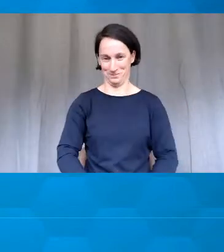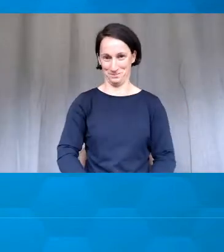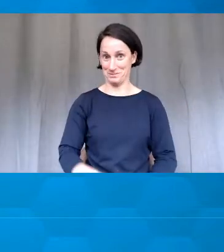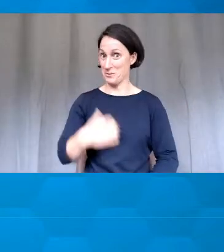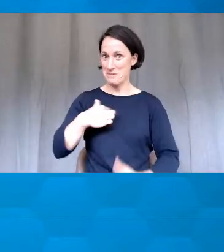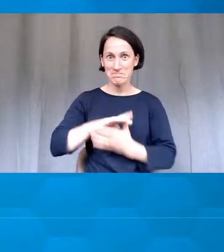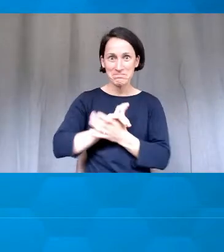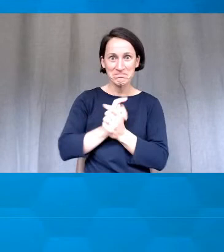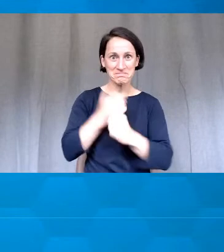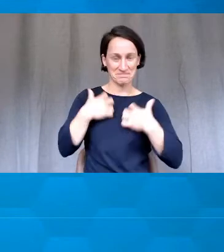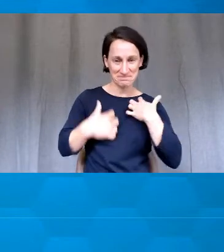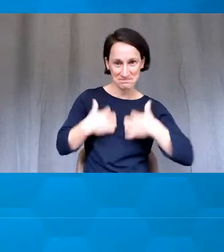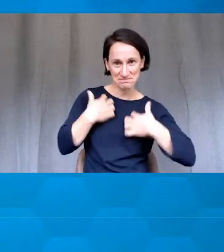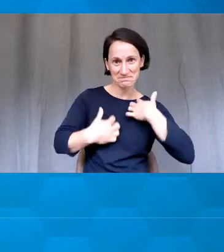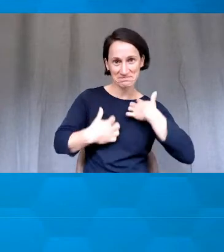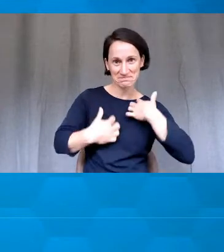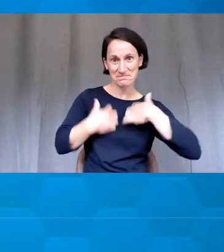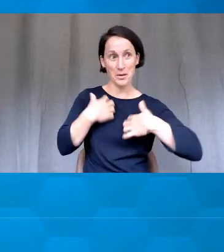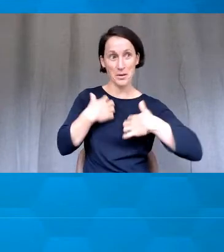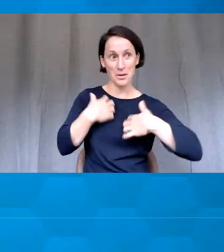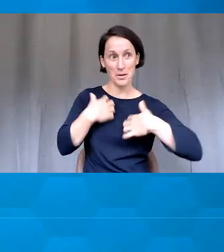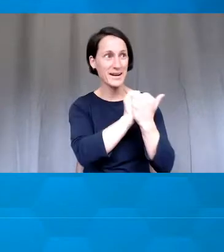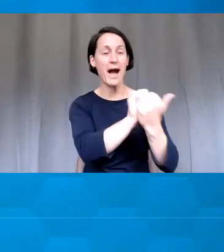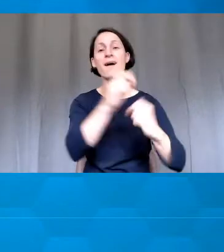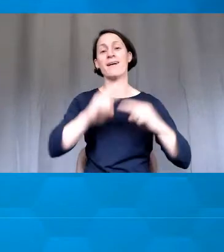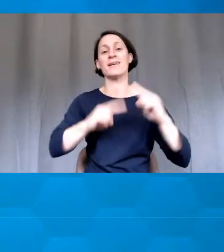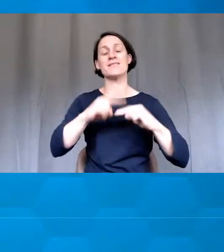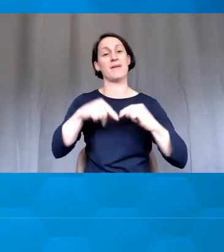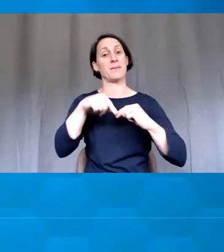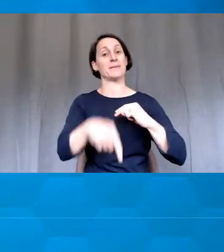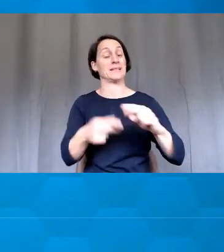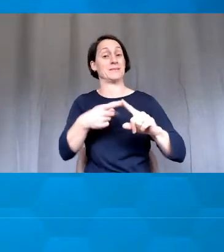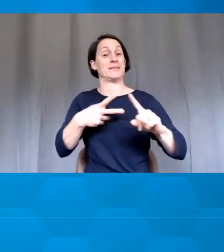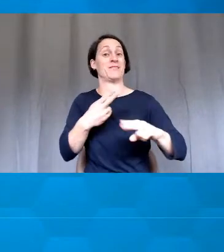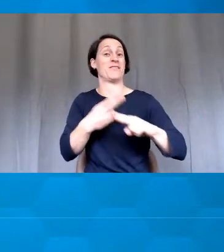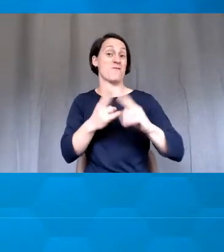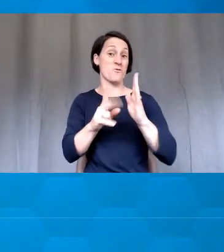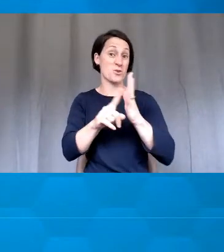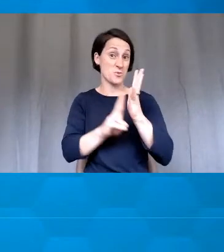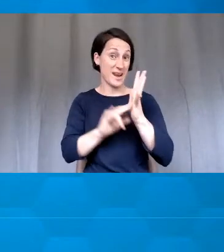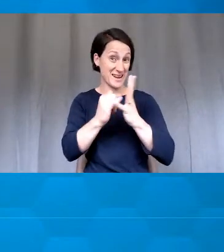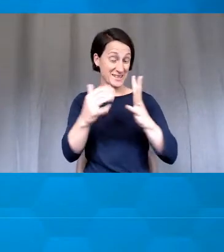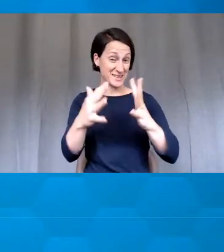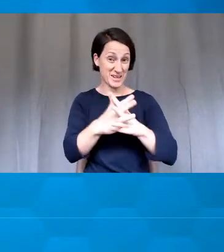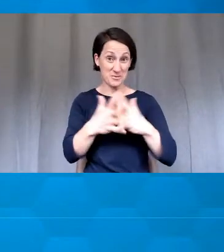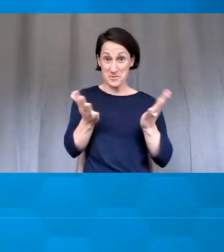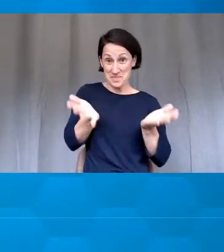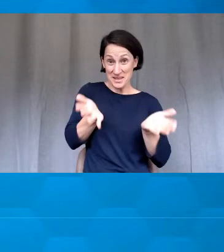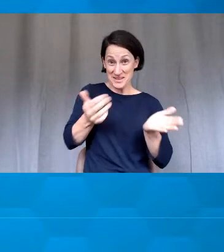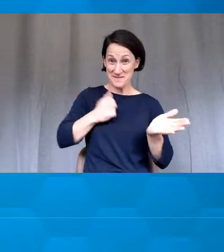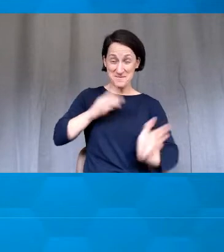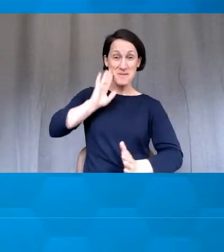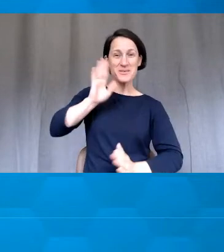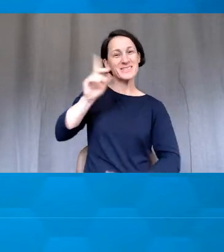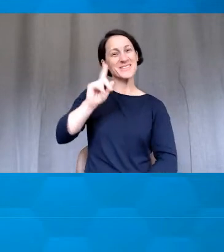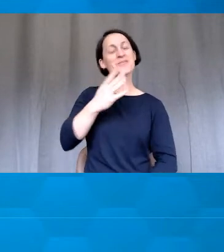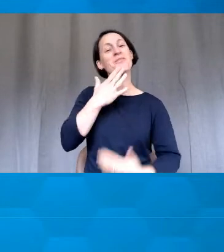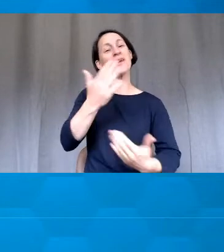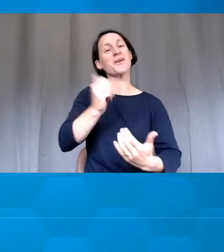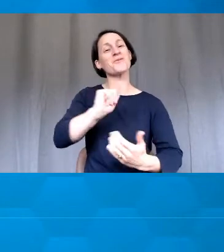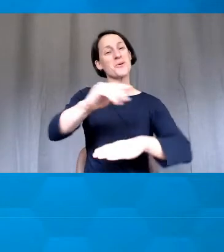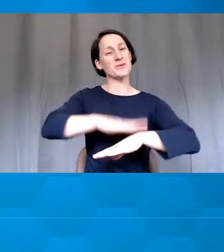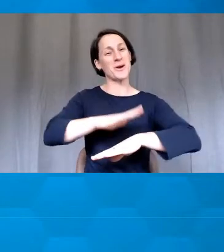able to develop this for UNSW. That's all I have to present to you today. And I thank you for your time.